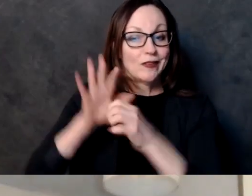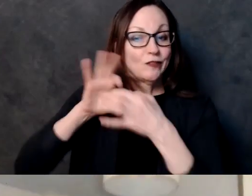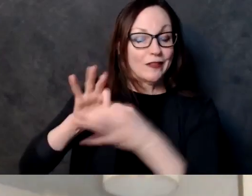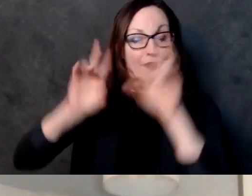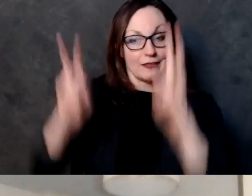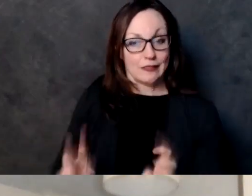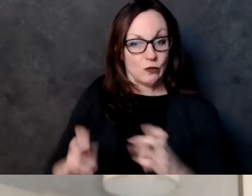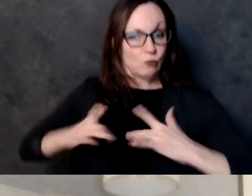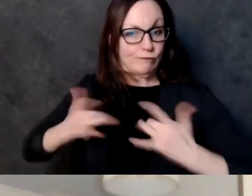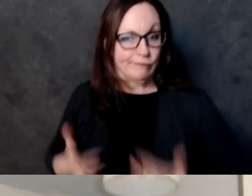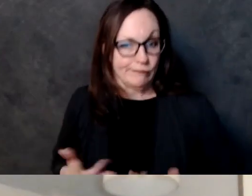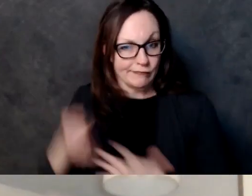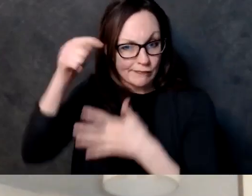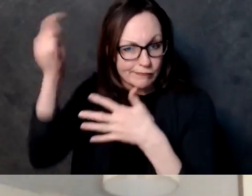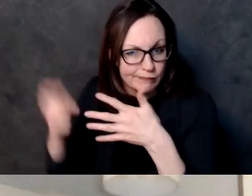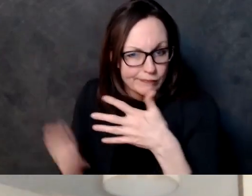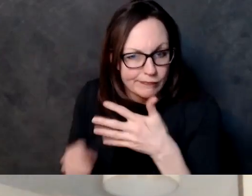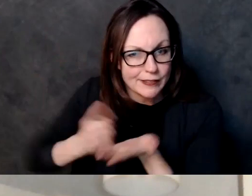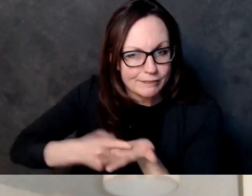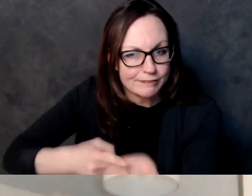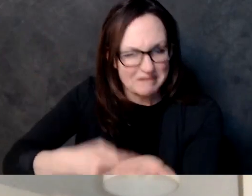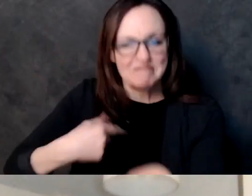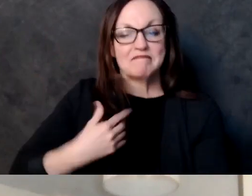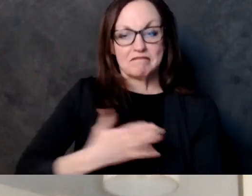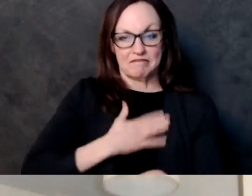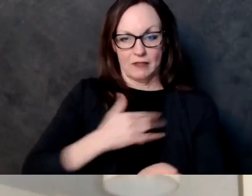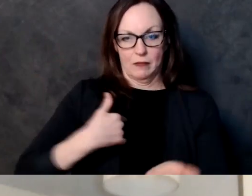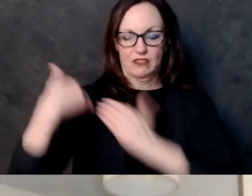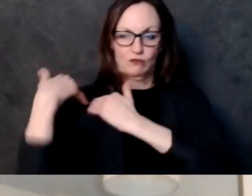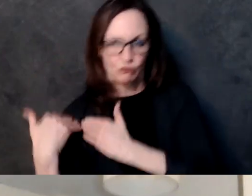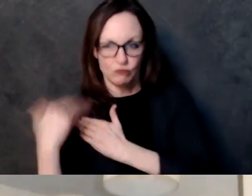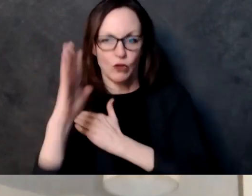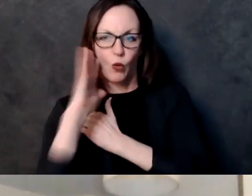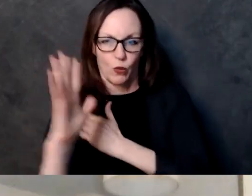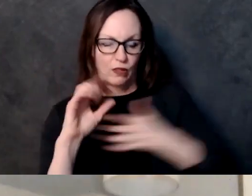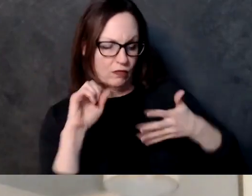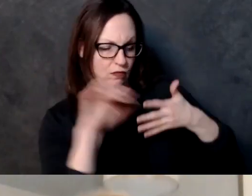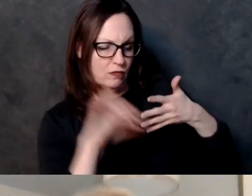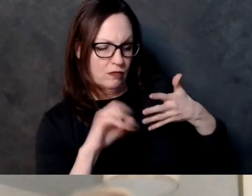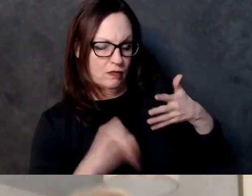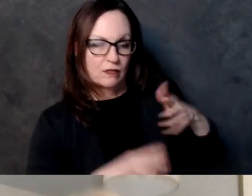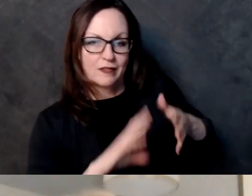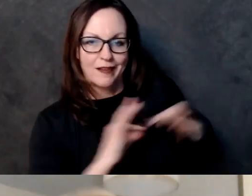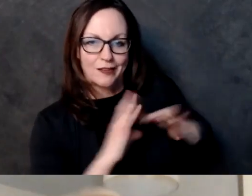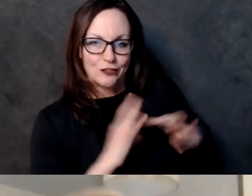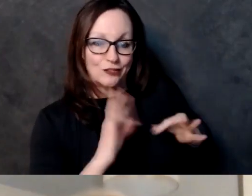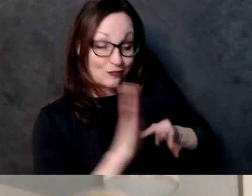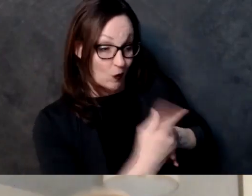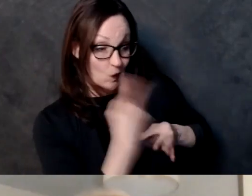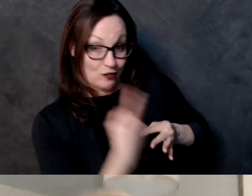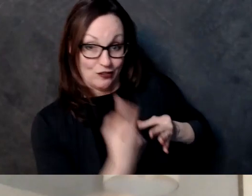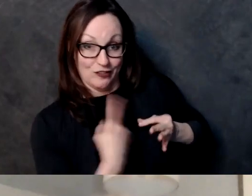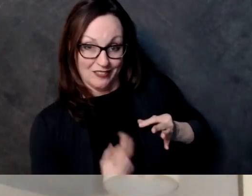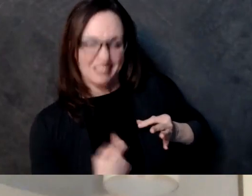always best as much as there's a lot of misinformation out there on the web um it's best to go directly to the source